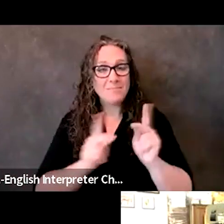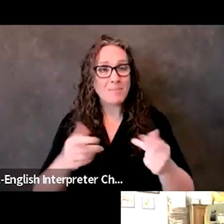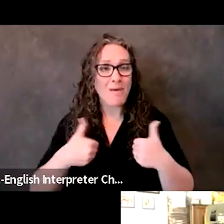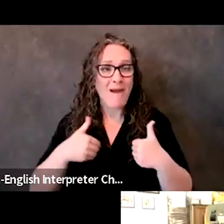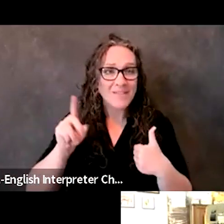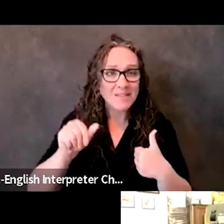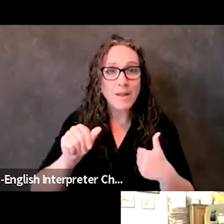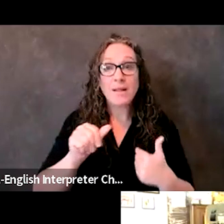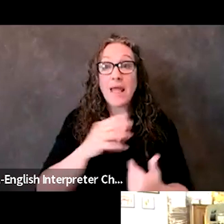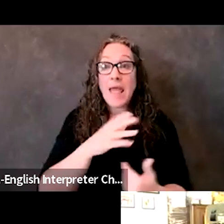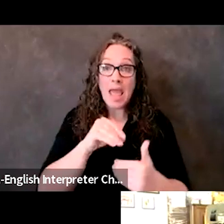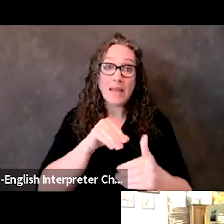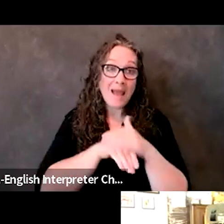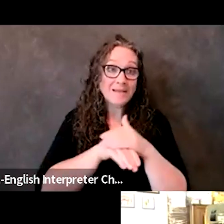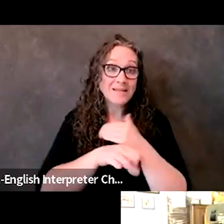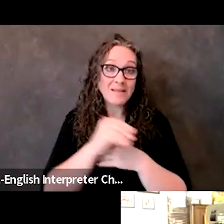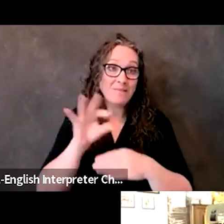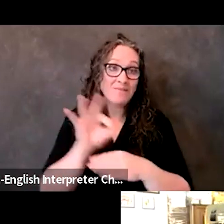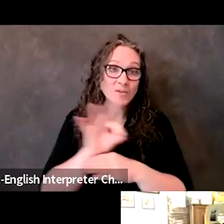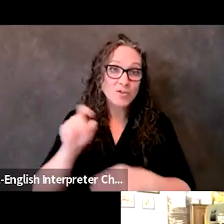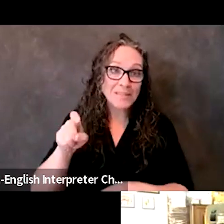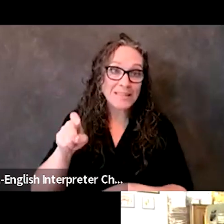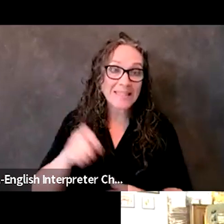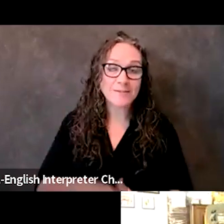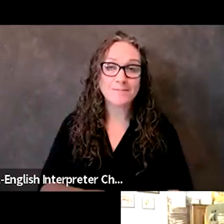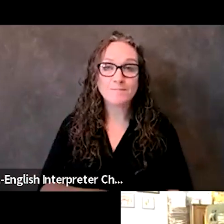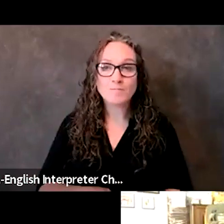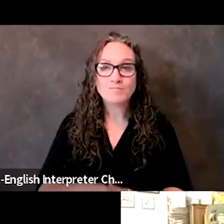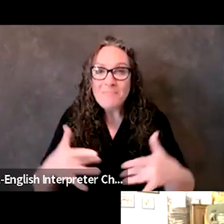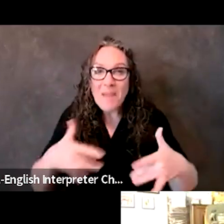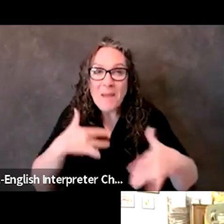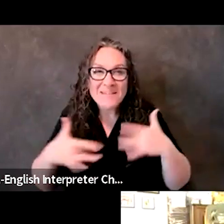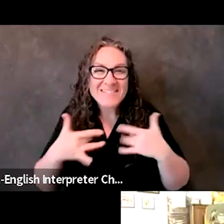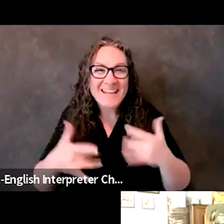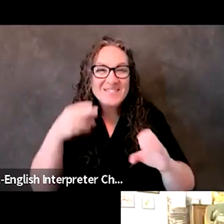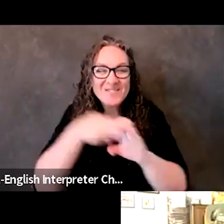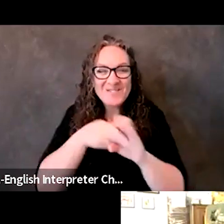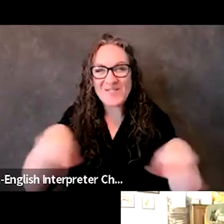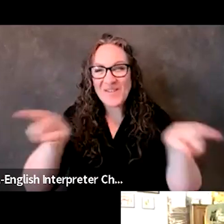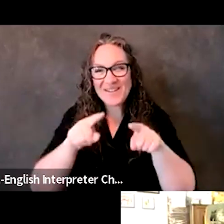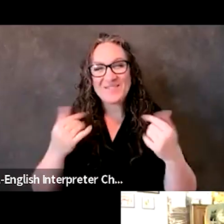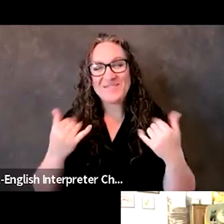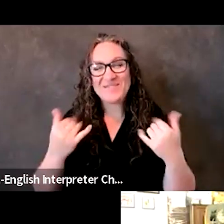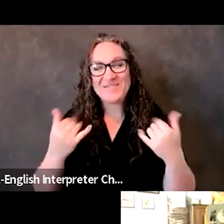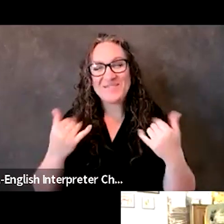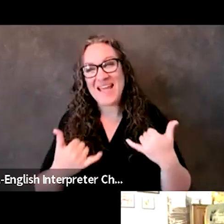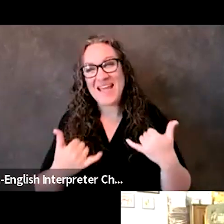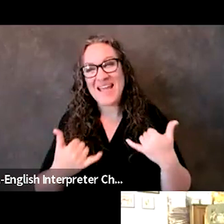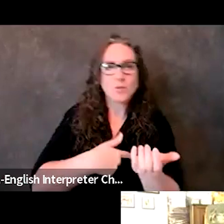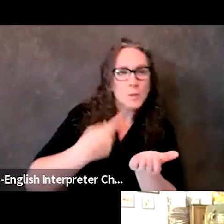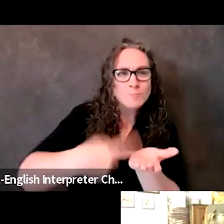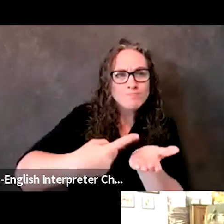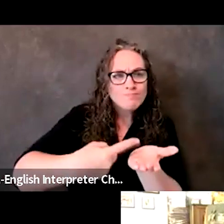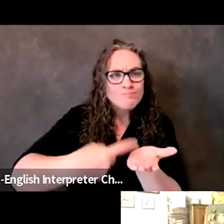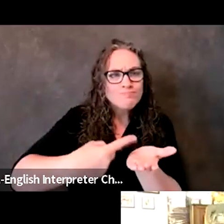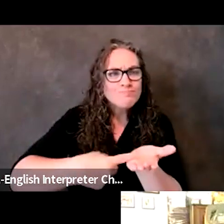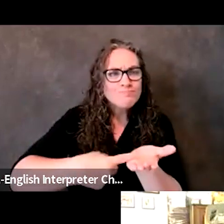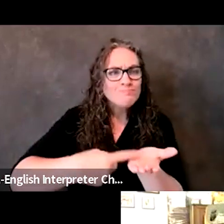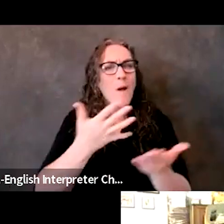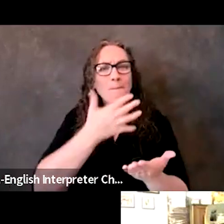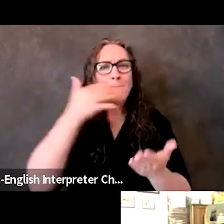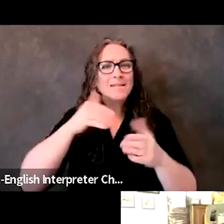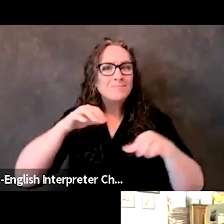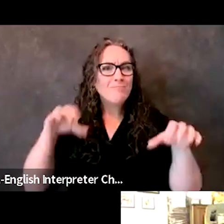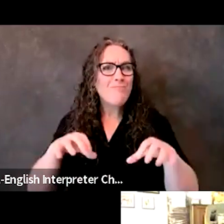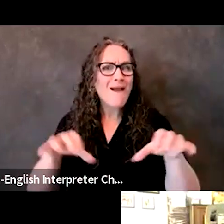and functional needs. So I'm very excited to get to join everybody today as we kind of hash through some of these best practices for